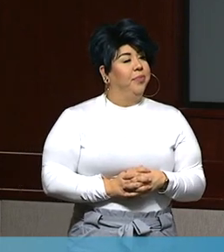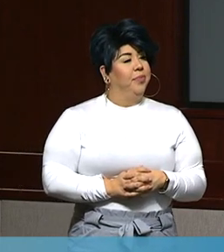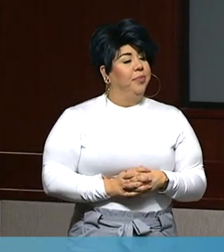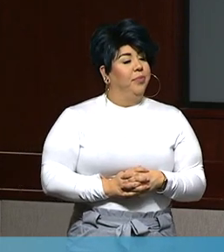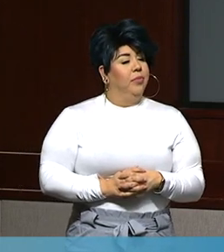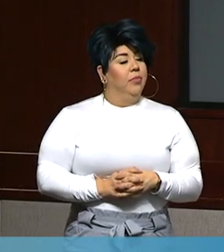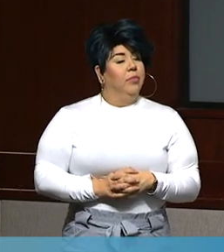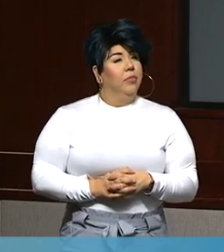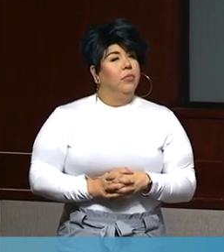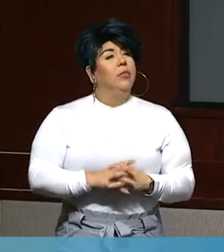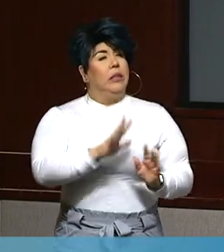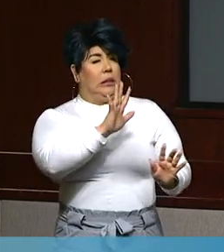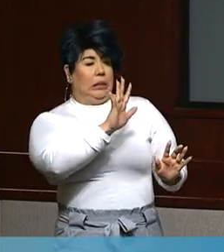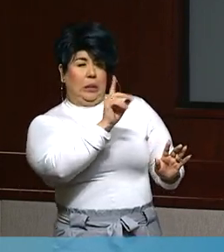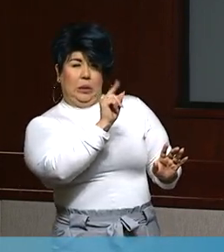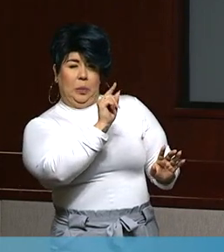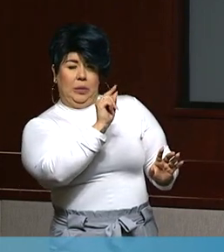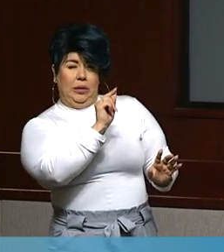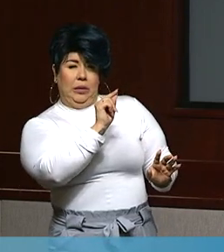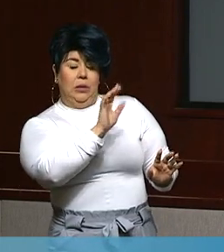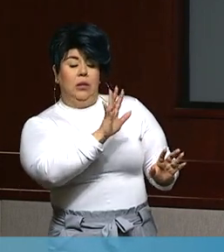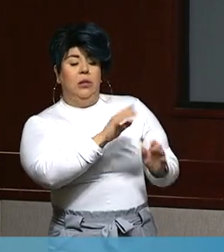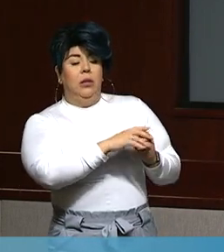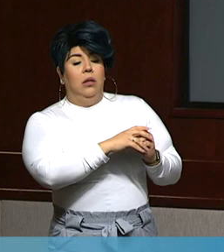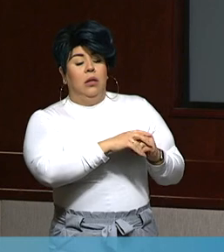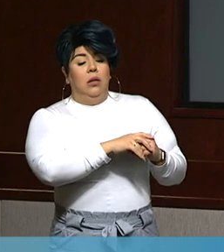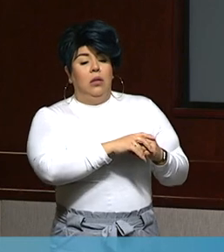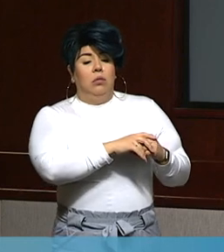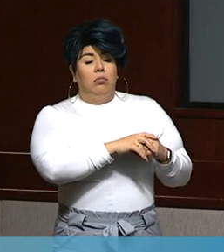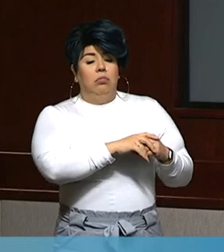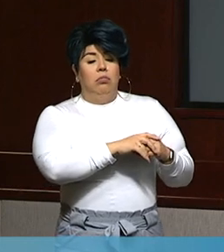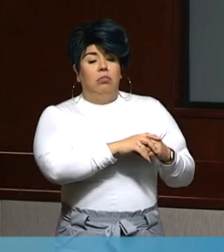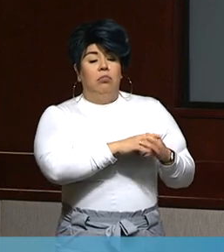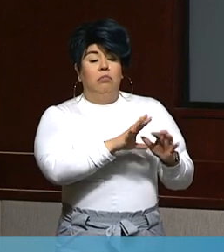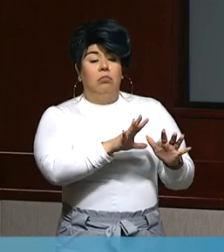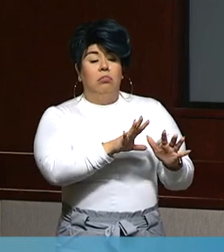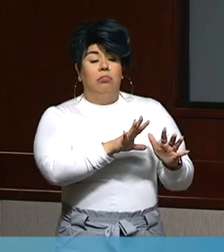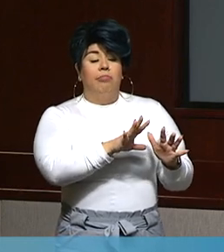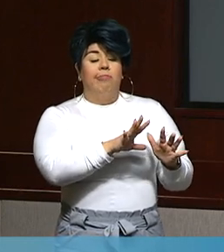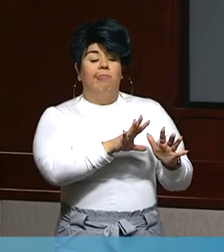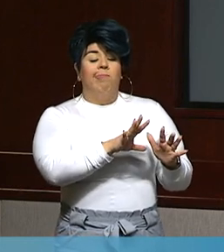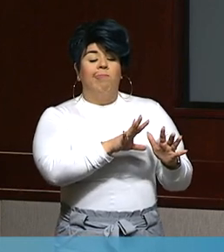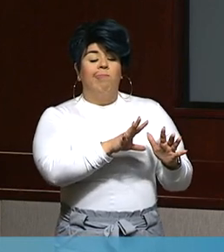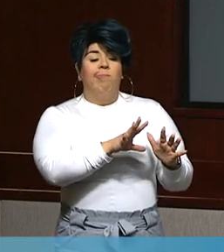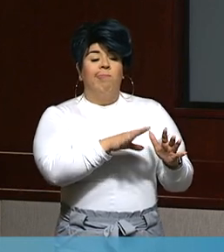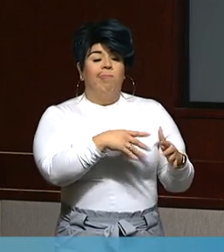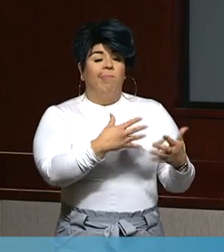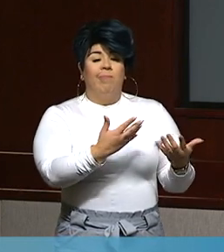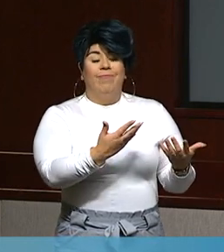And a final follow-up. We know that not all of our